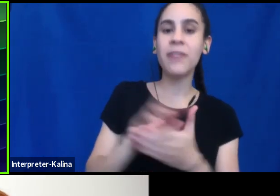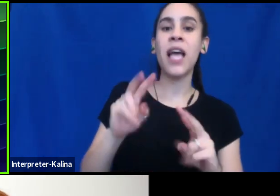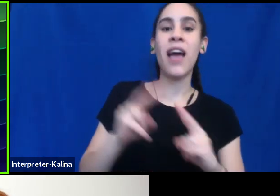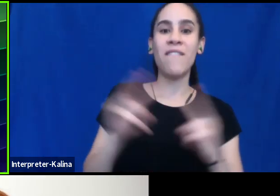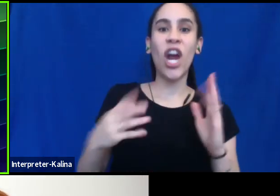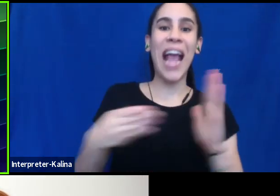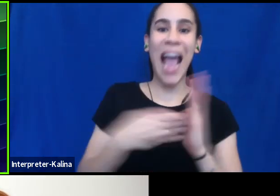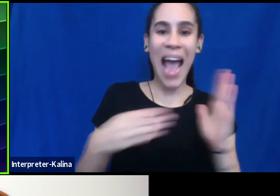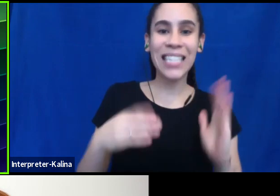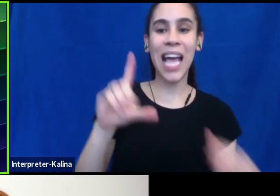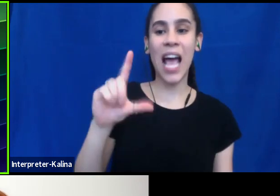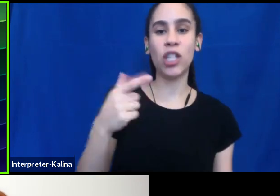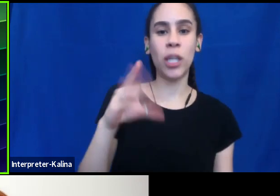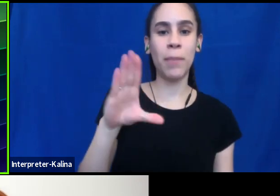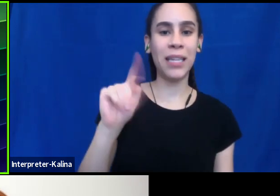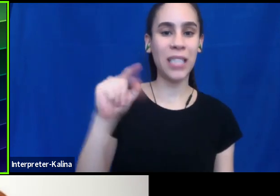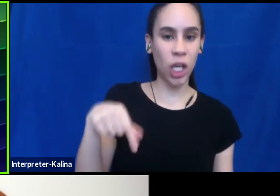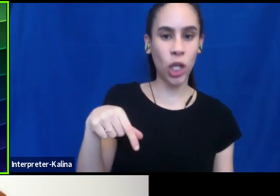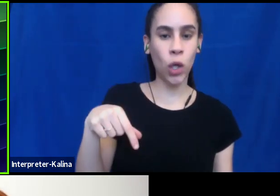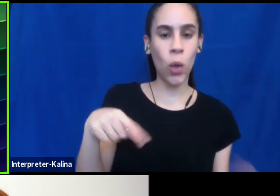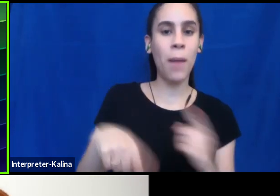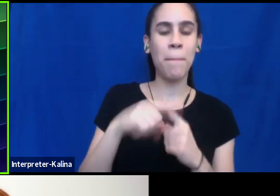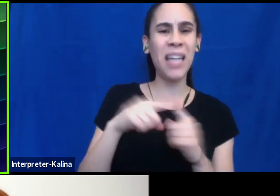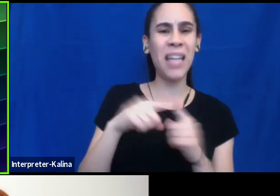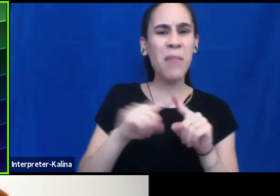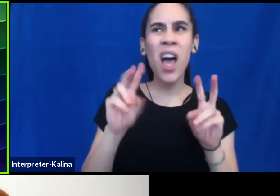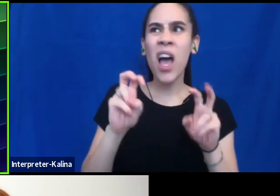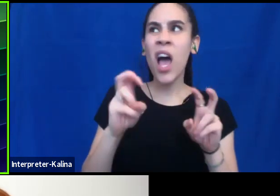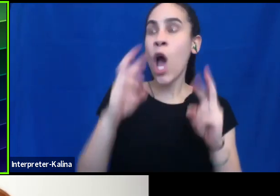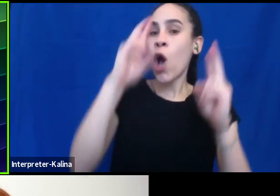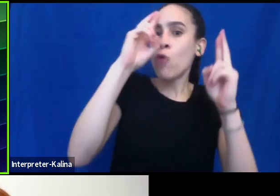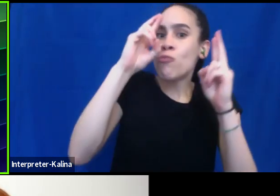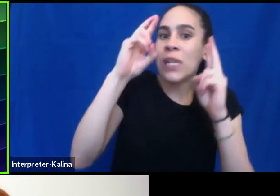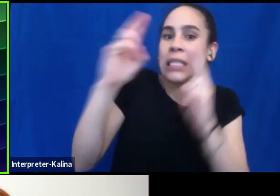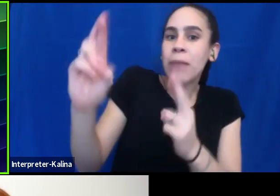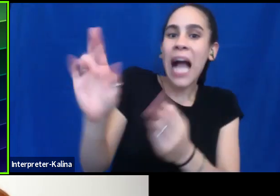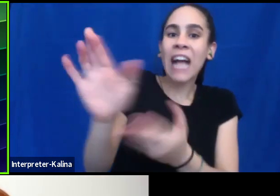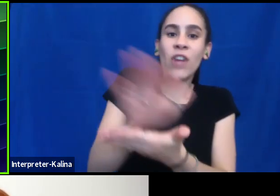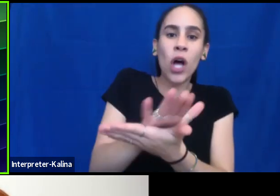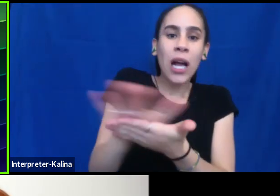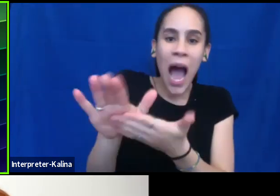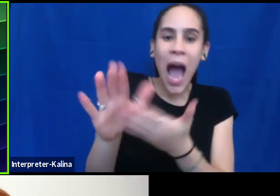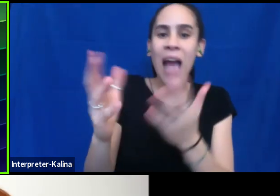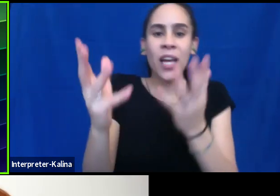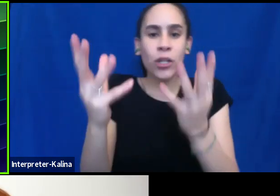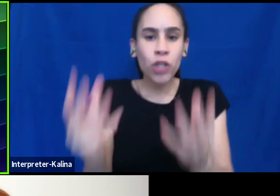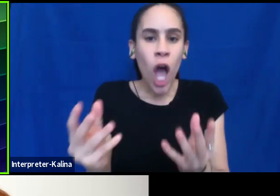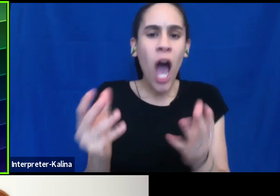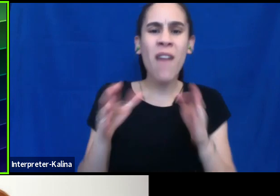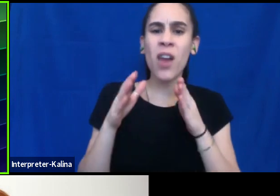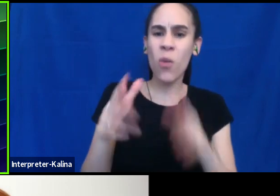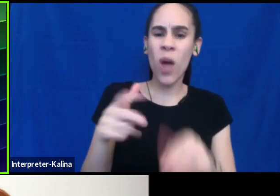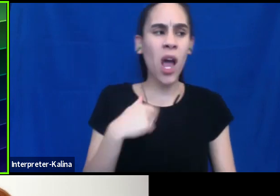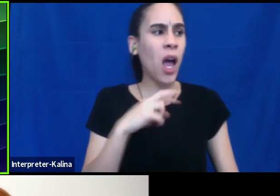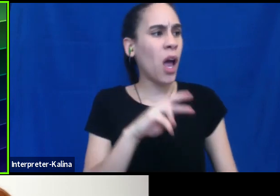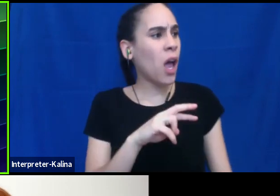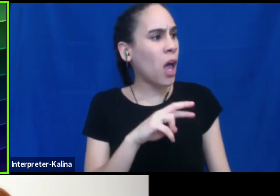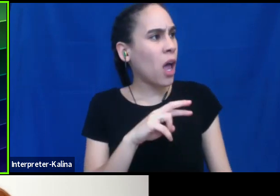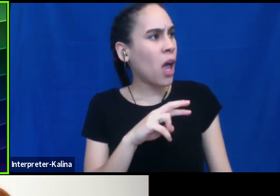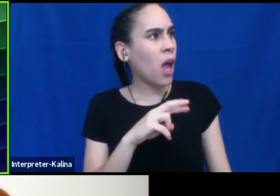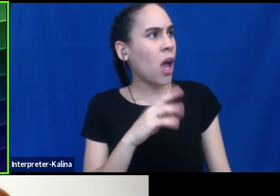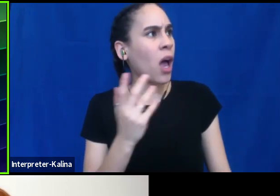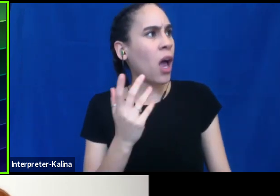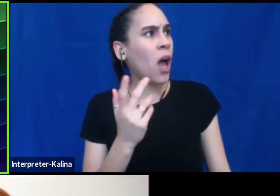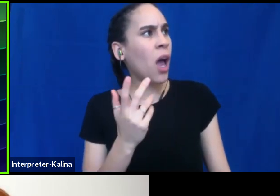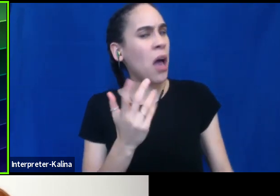plus, but he did it in such a respectful, kind, soft-spoken way that I was like, this is someone I